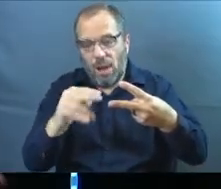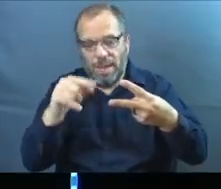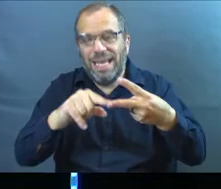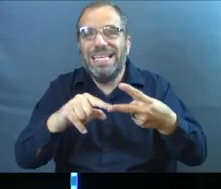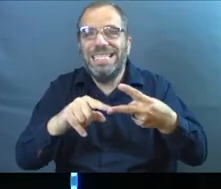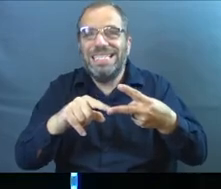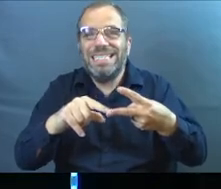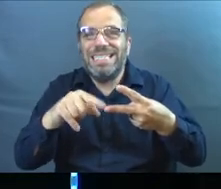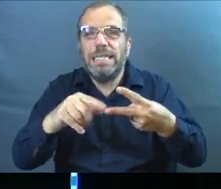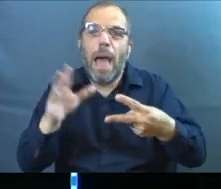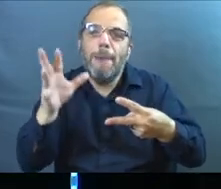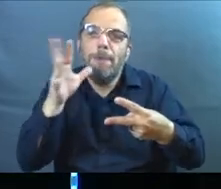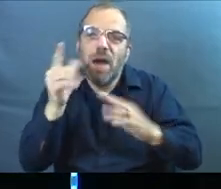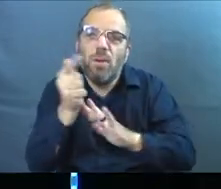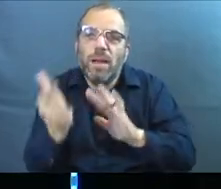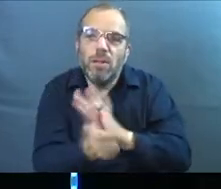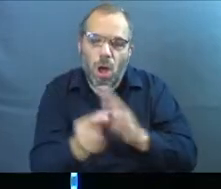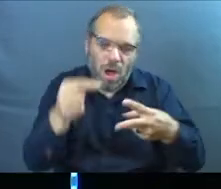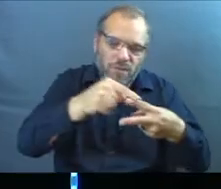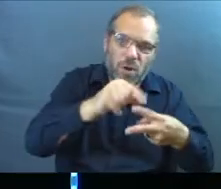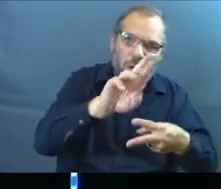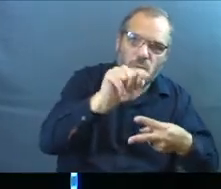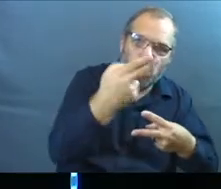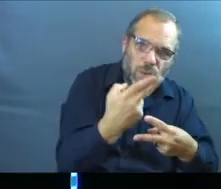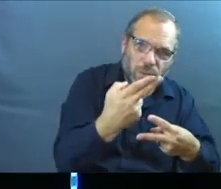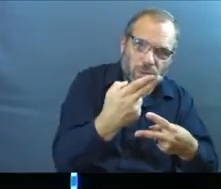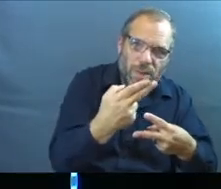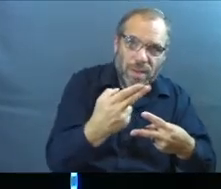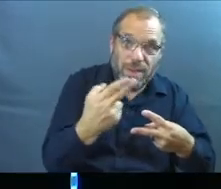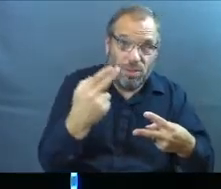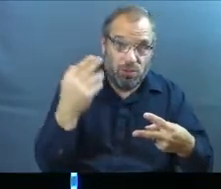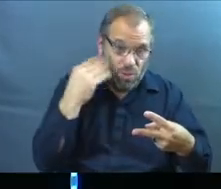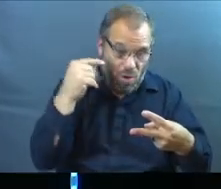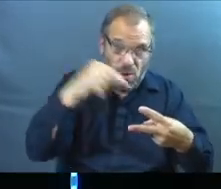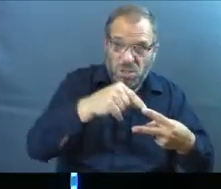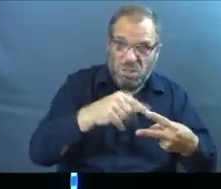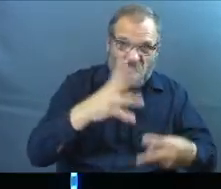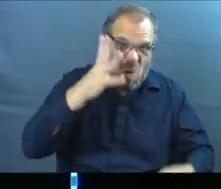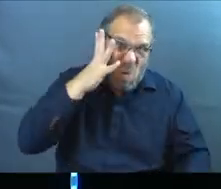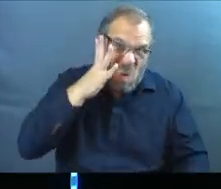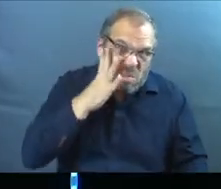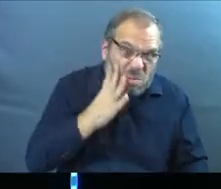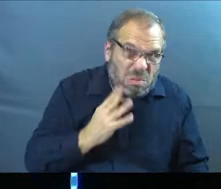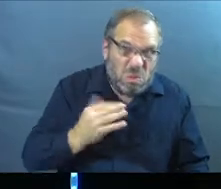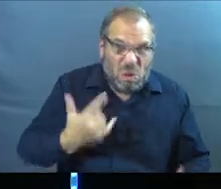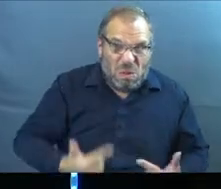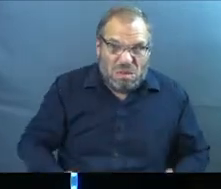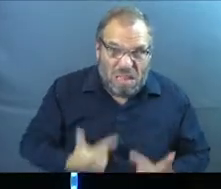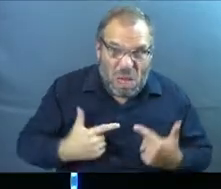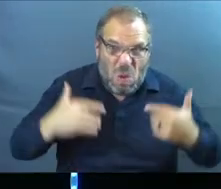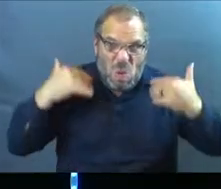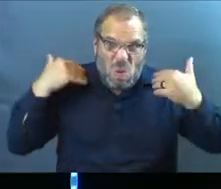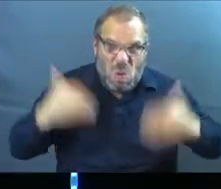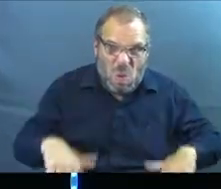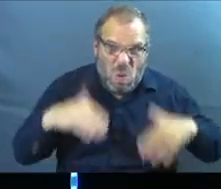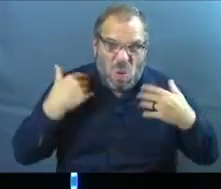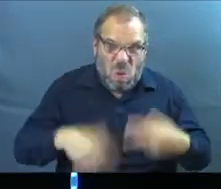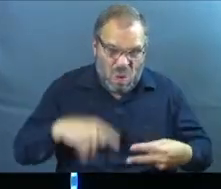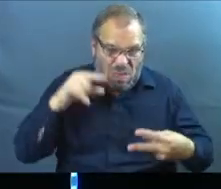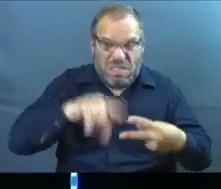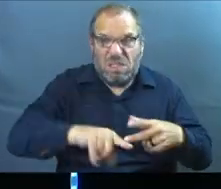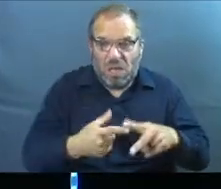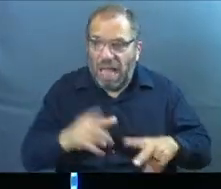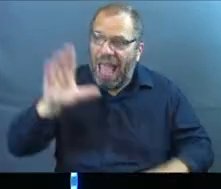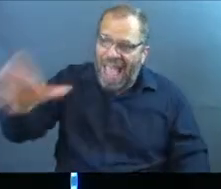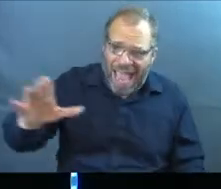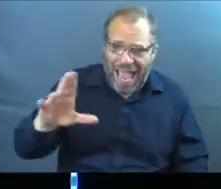mother-in-law. So Naomi has been through it, y'all. If you don't know about Naomi, she has been through the ringer. In Ruth, it talks about her and it starts